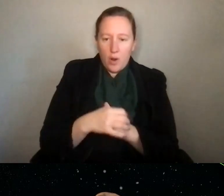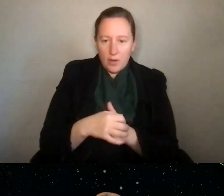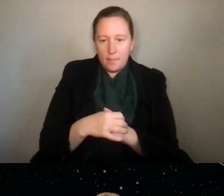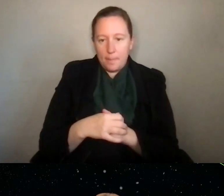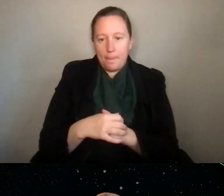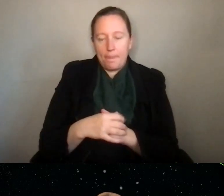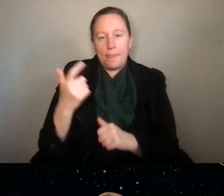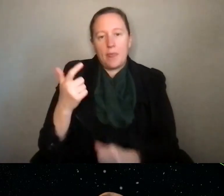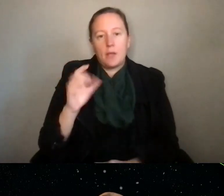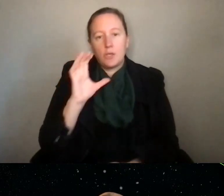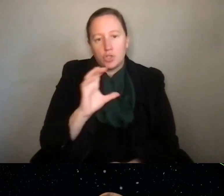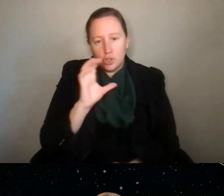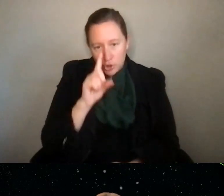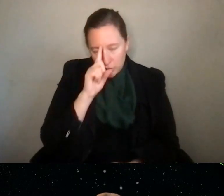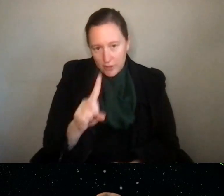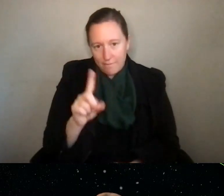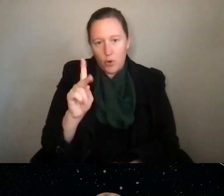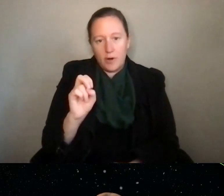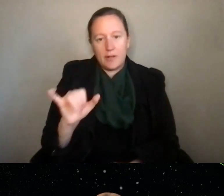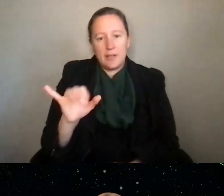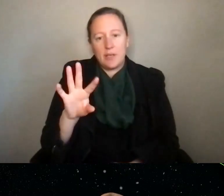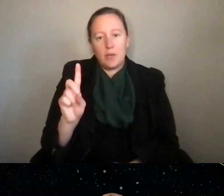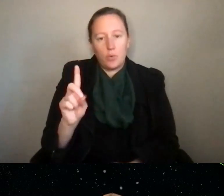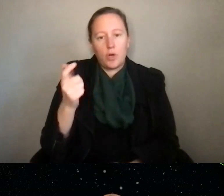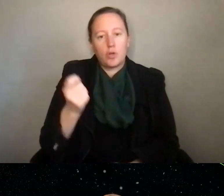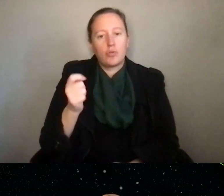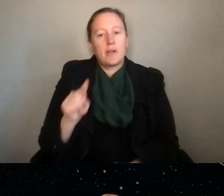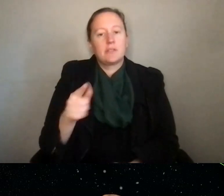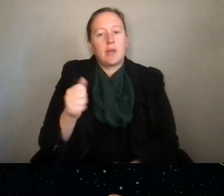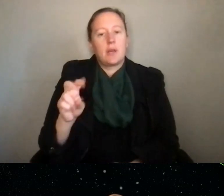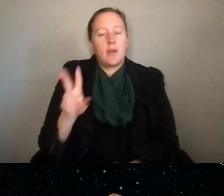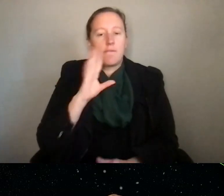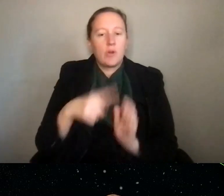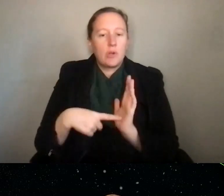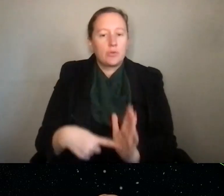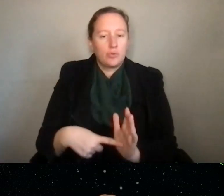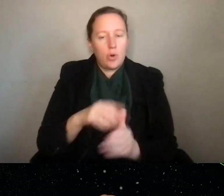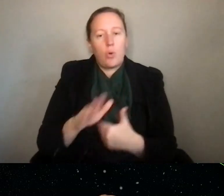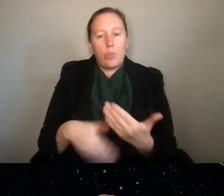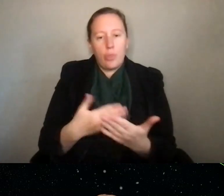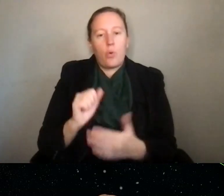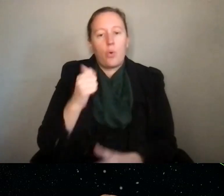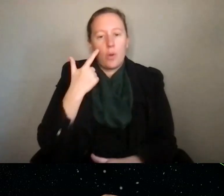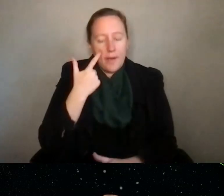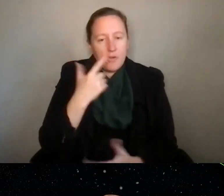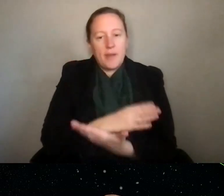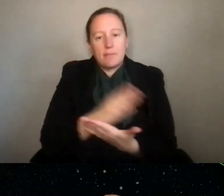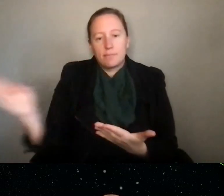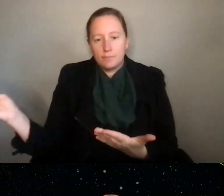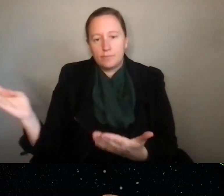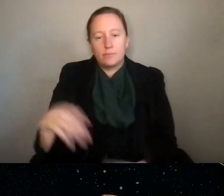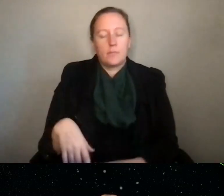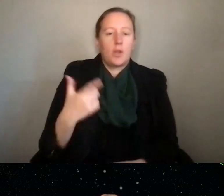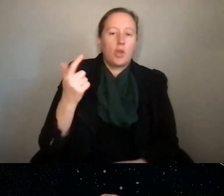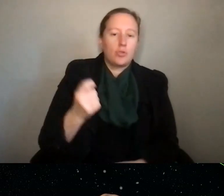Grants searching for keywords on grants.gov really shows you the whole government landscape of grants programs,